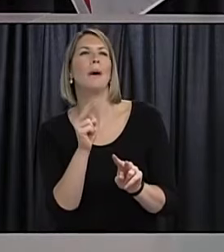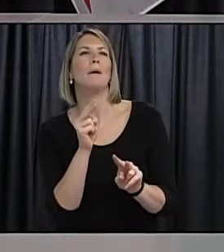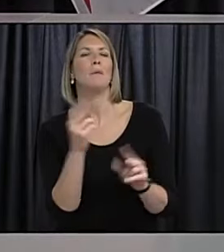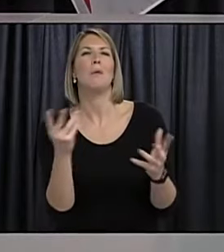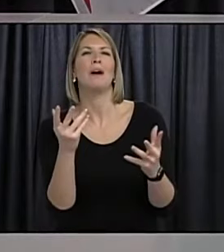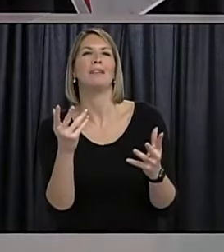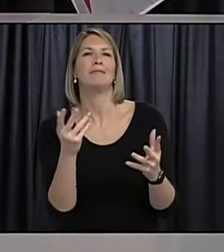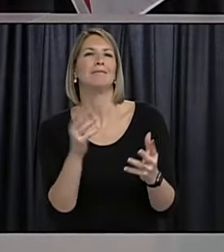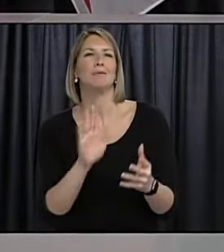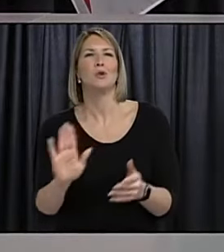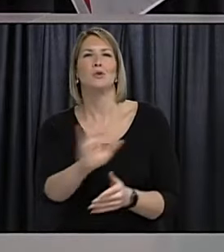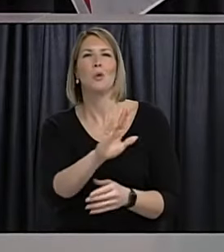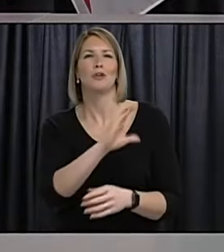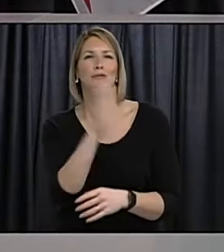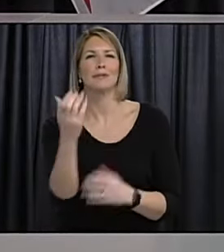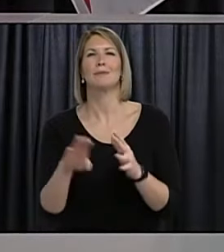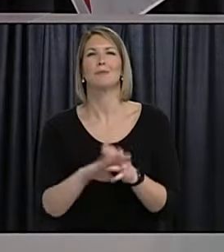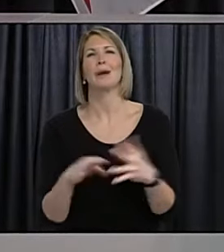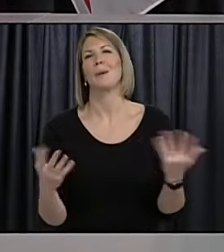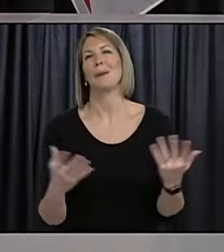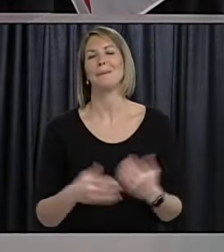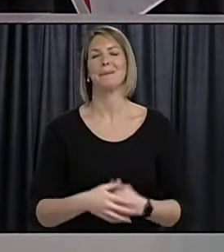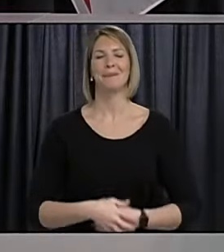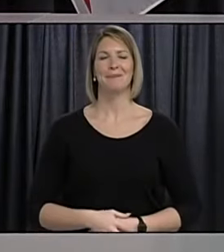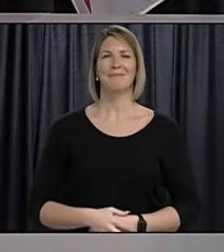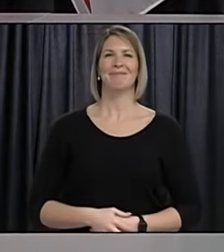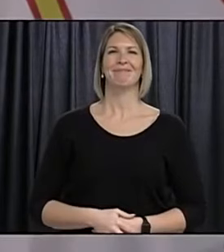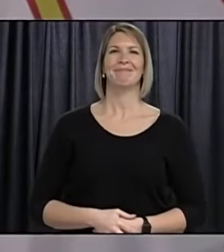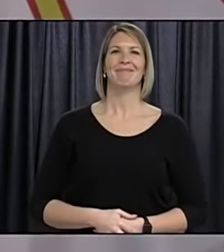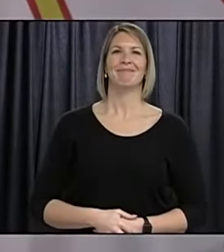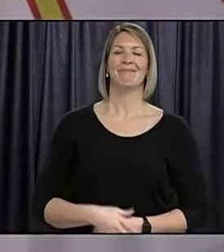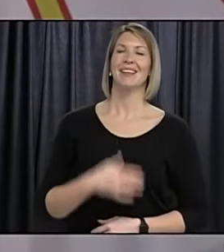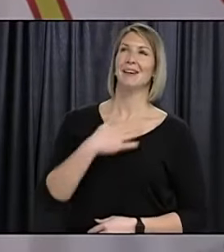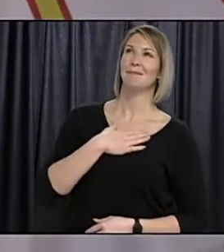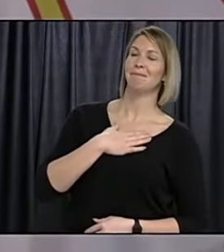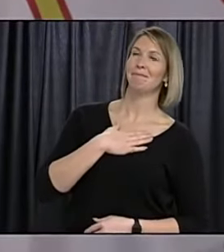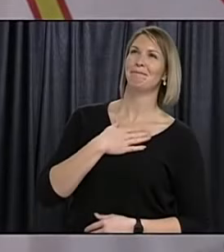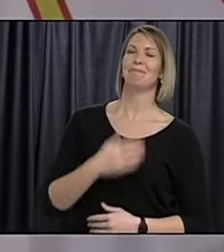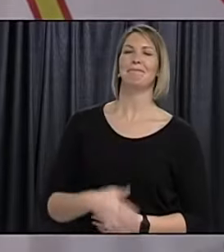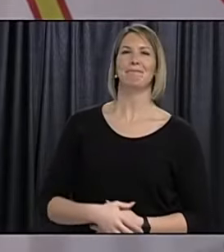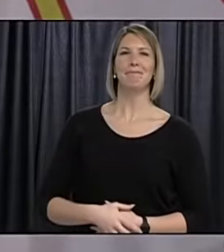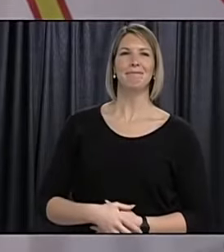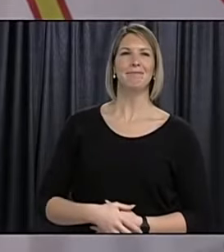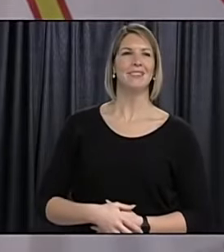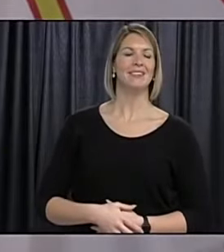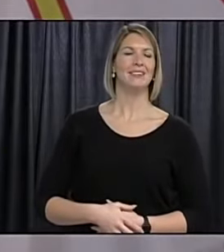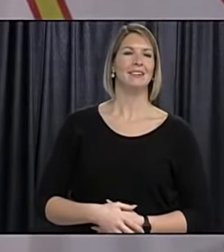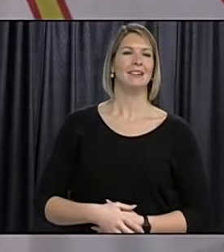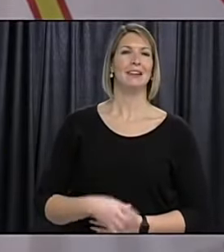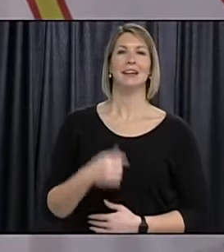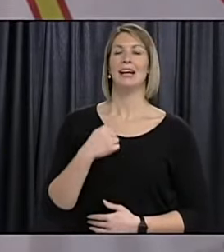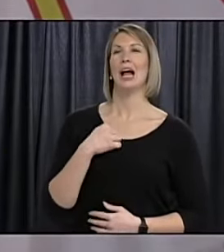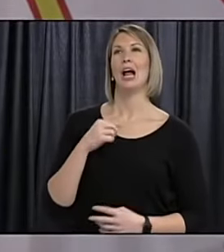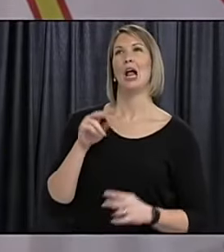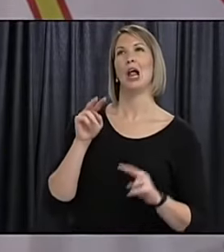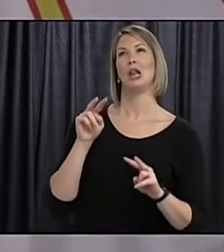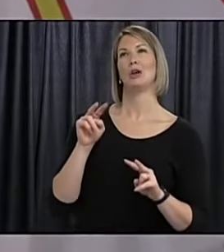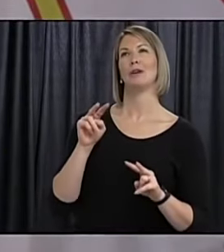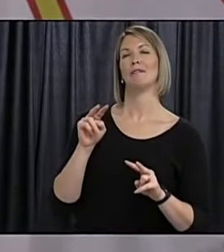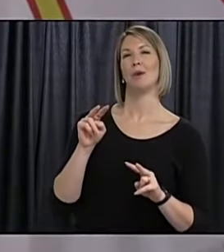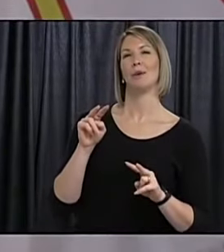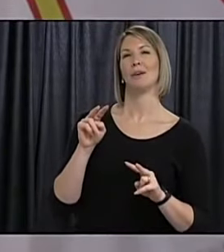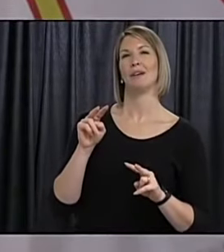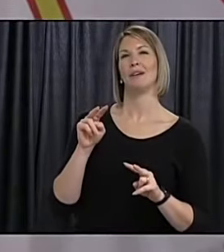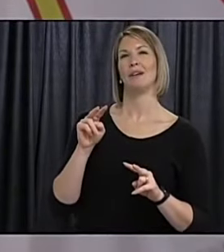anticipating you'll get some of um i'm just looking forward to curling